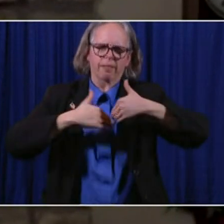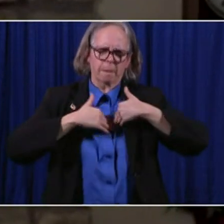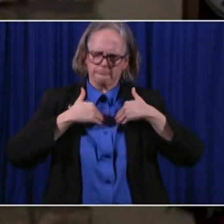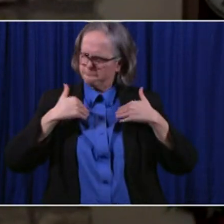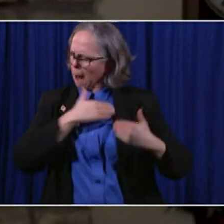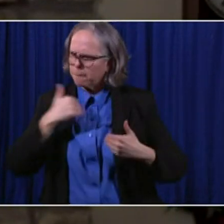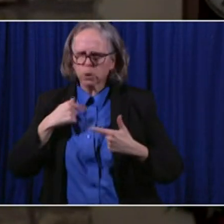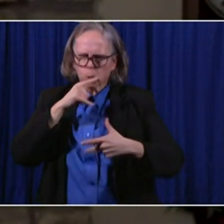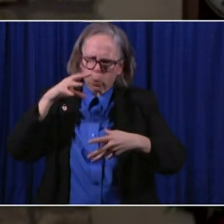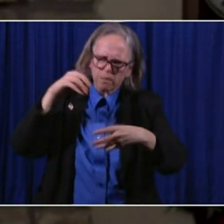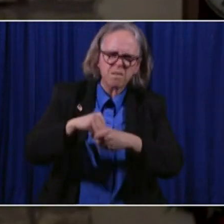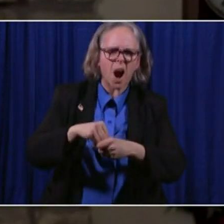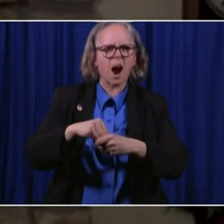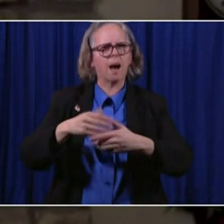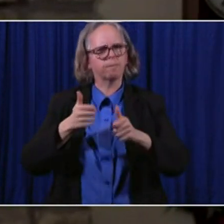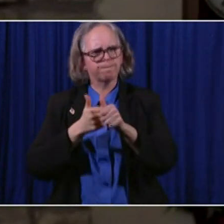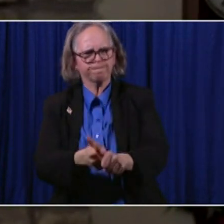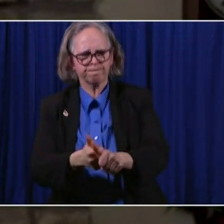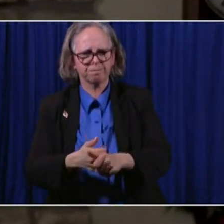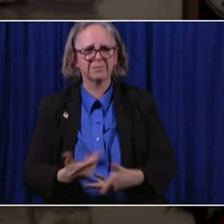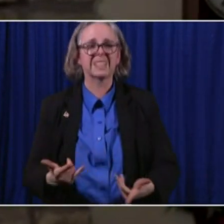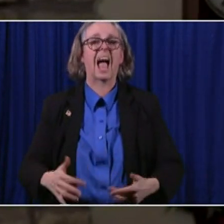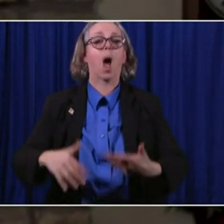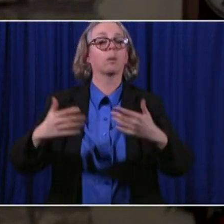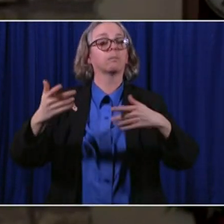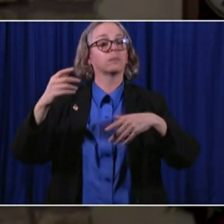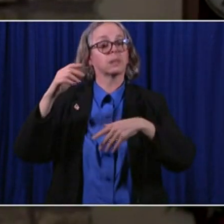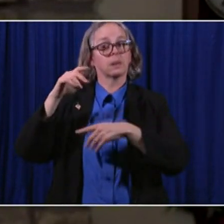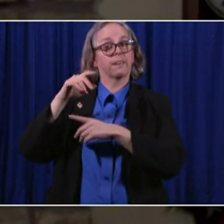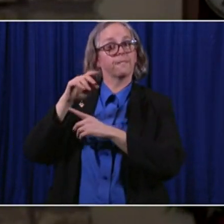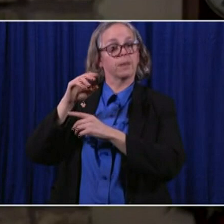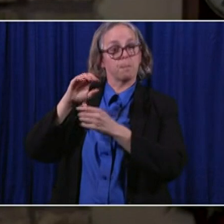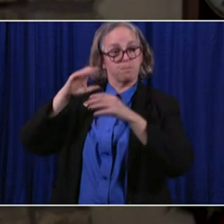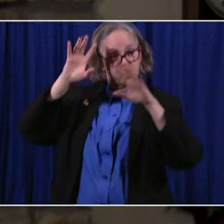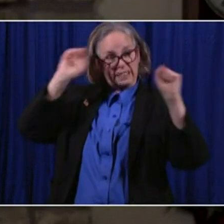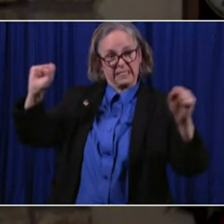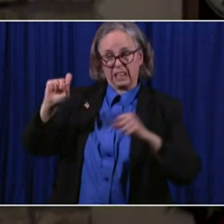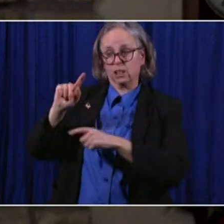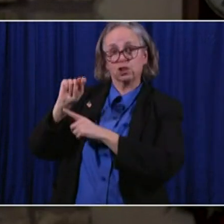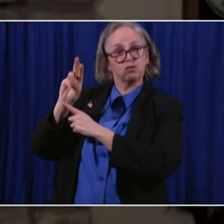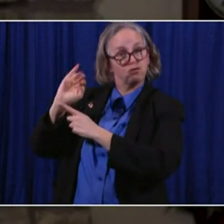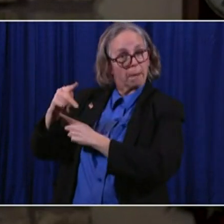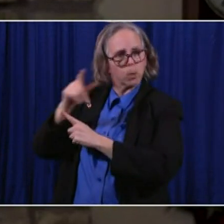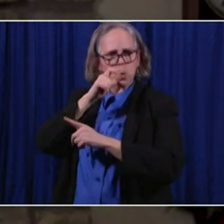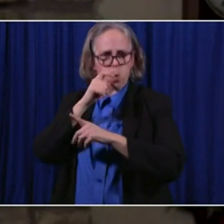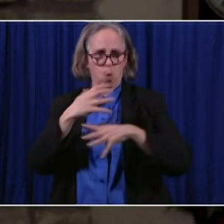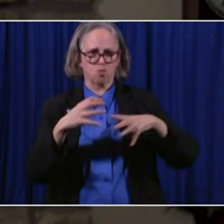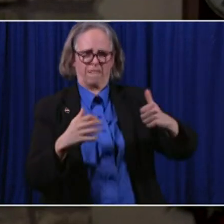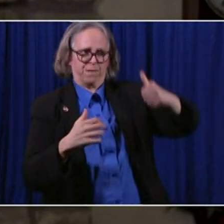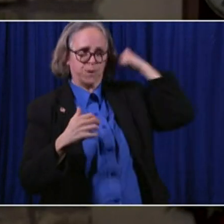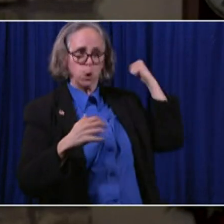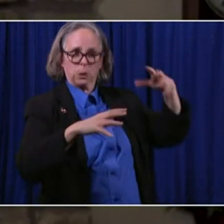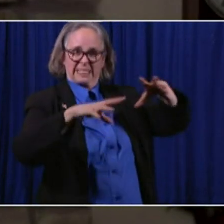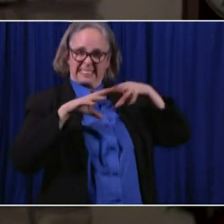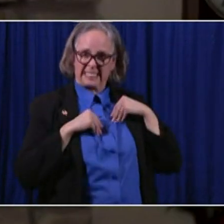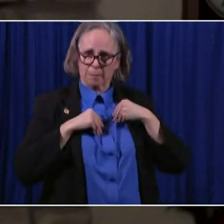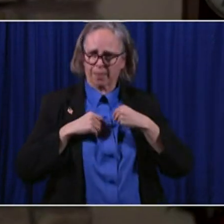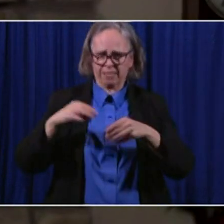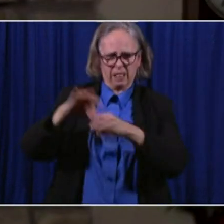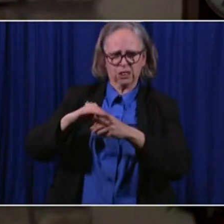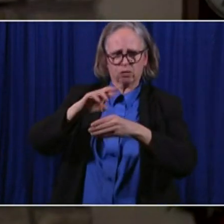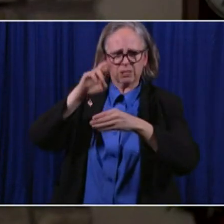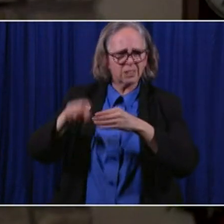President Trump's continued refusal to accept the election results without producing credible evidence of a